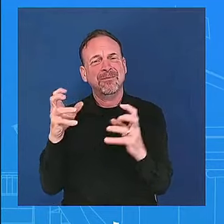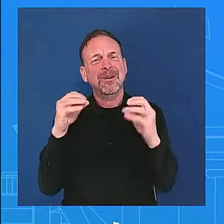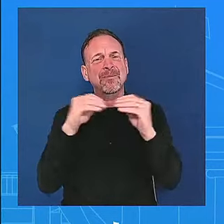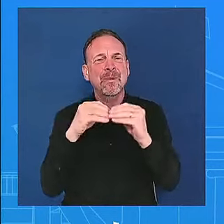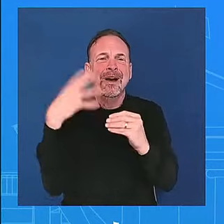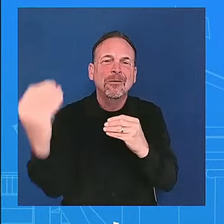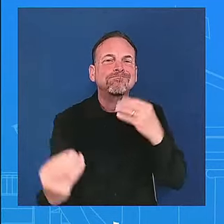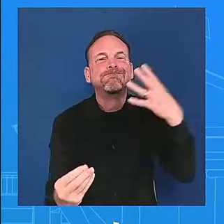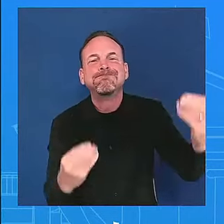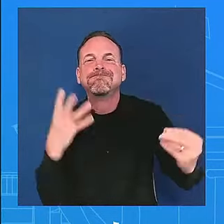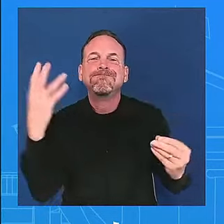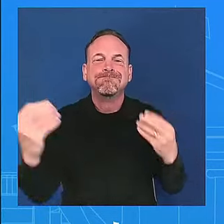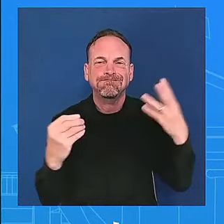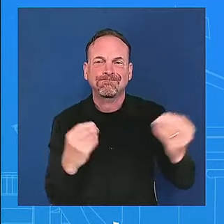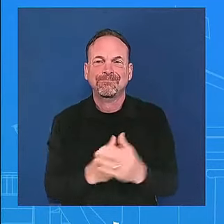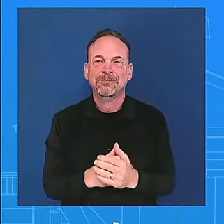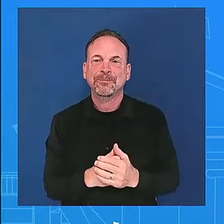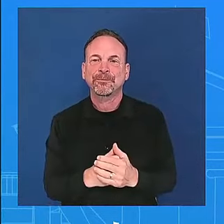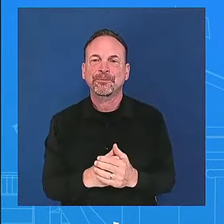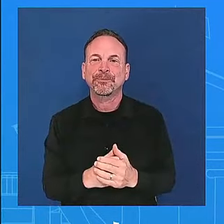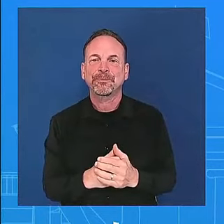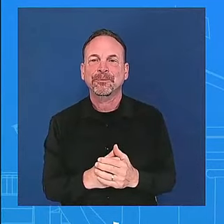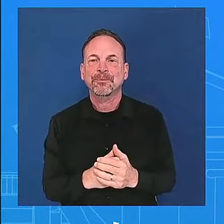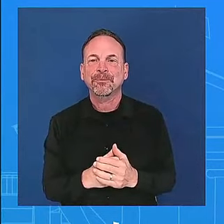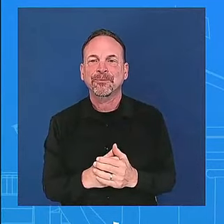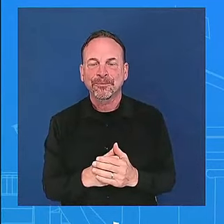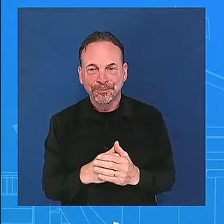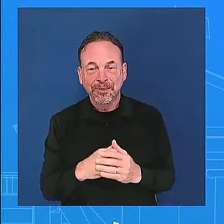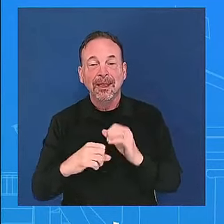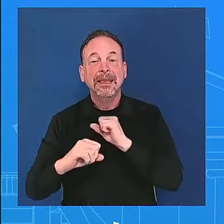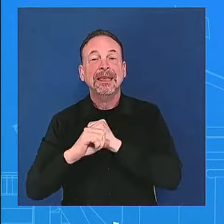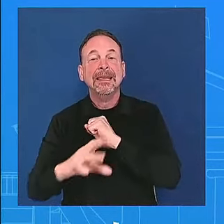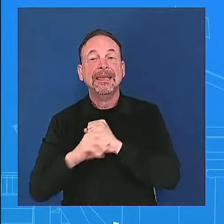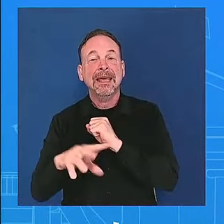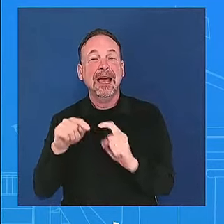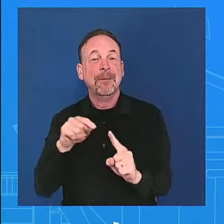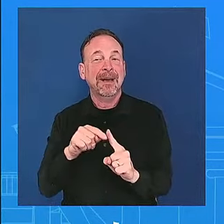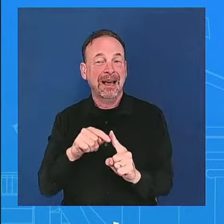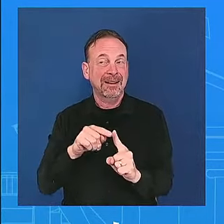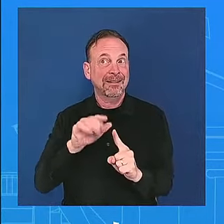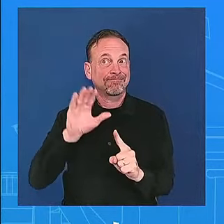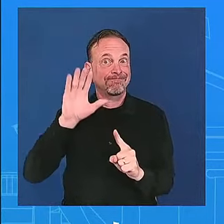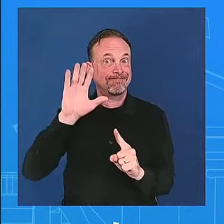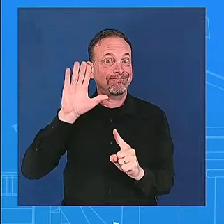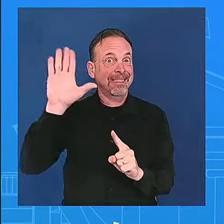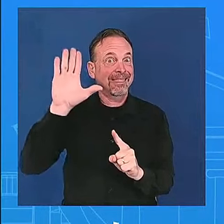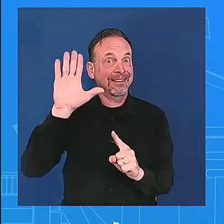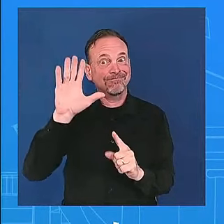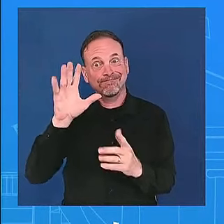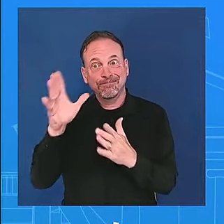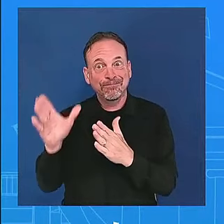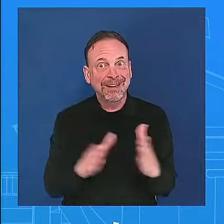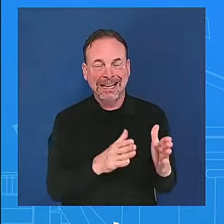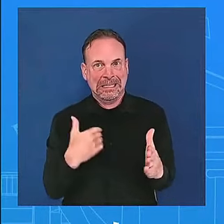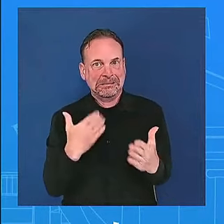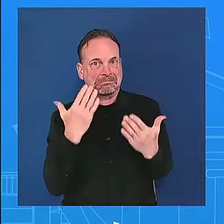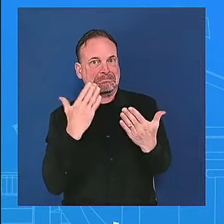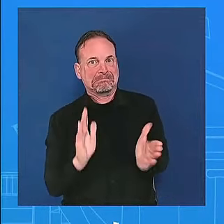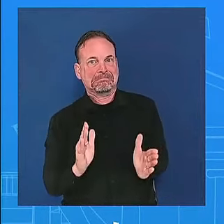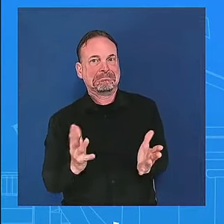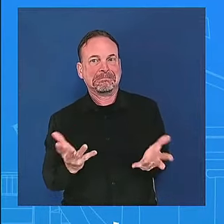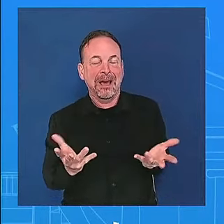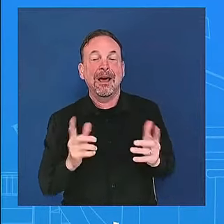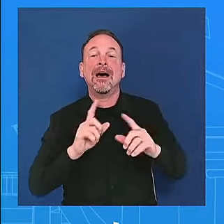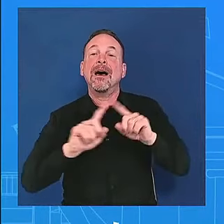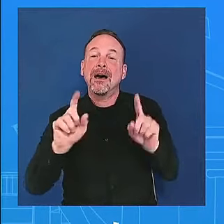speak to but the president wants to get out there he wants to speak directly to the american people he wants to continue to deliver and you will hear him articulate